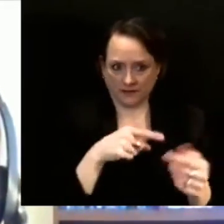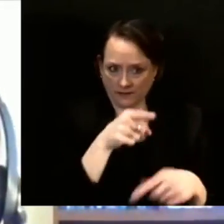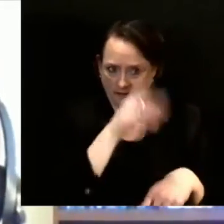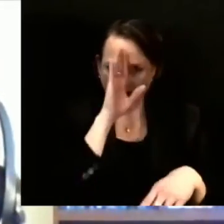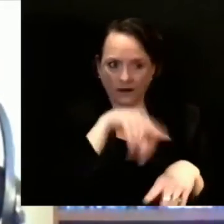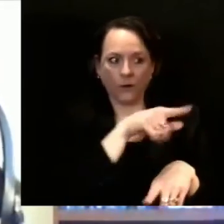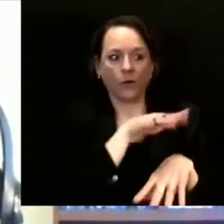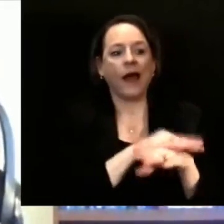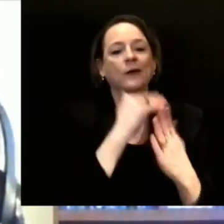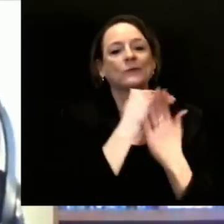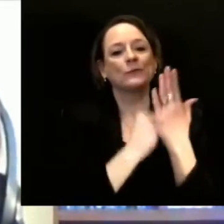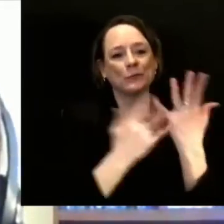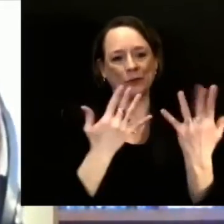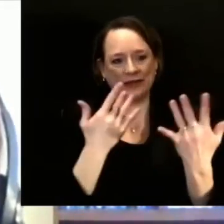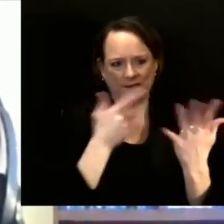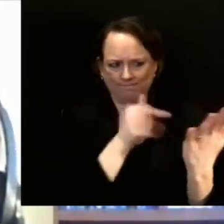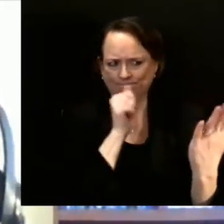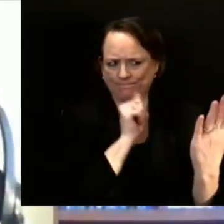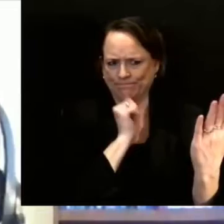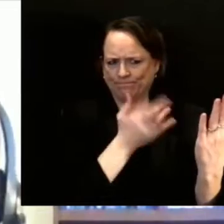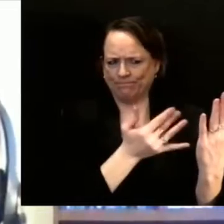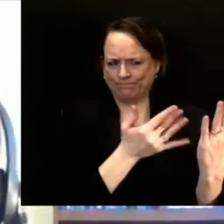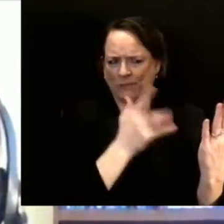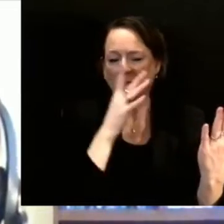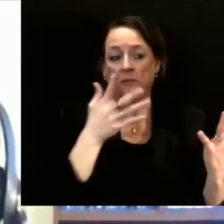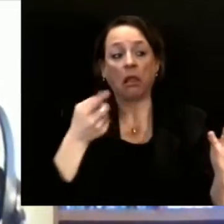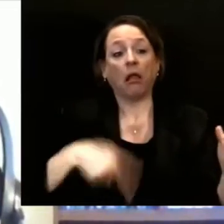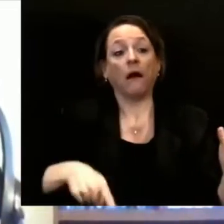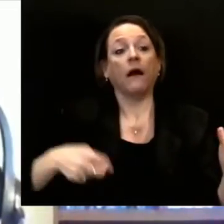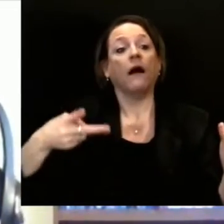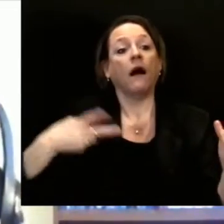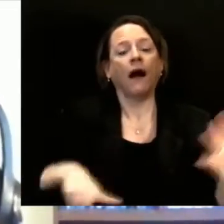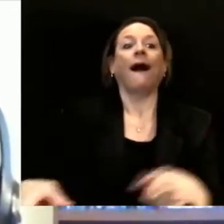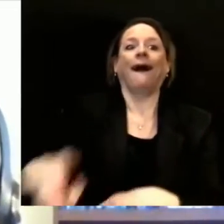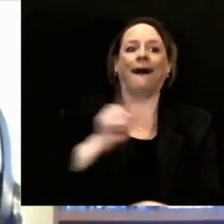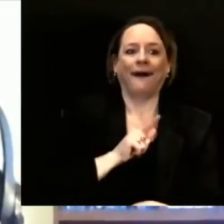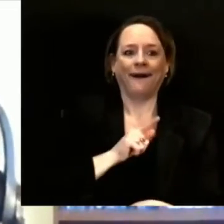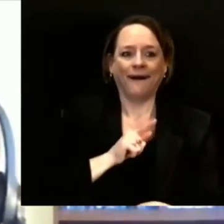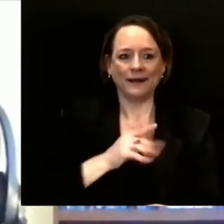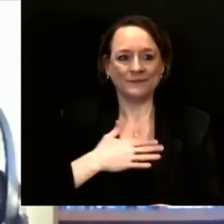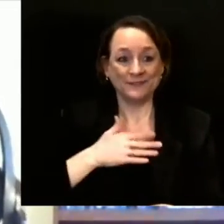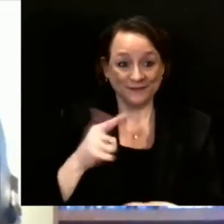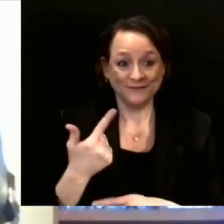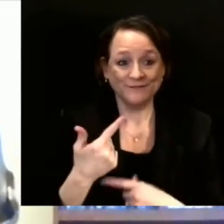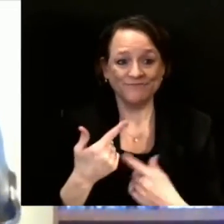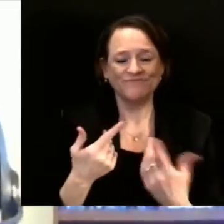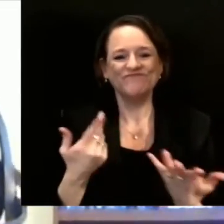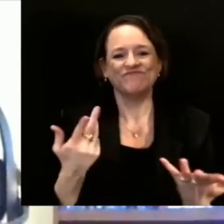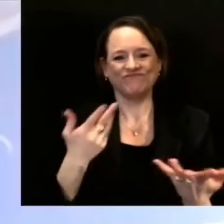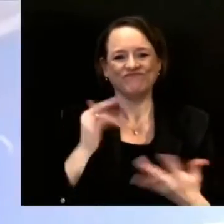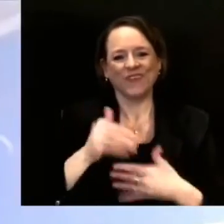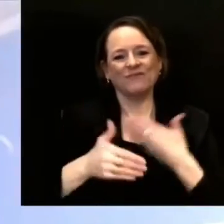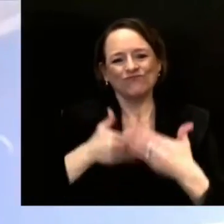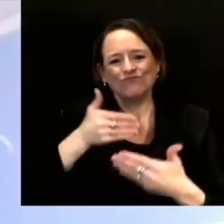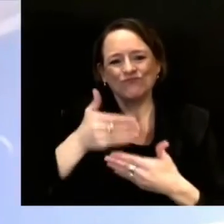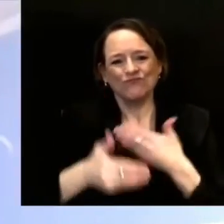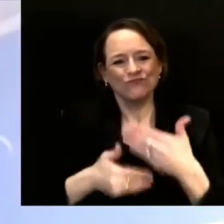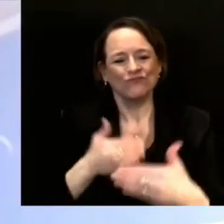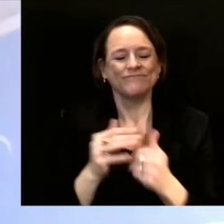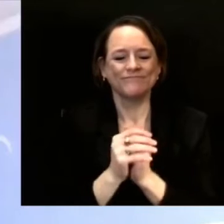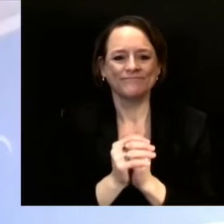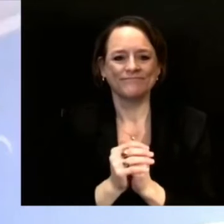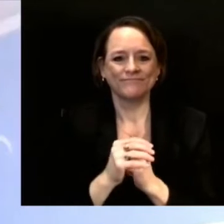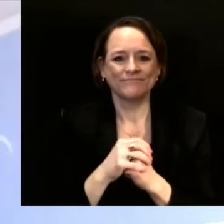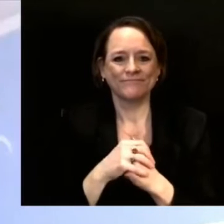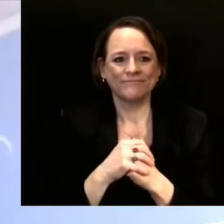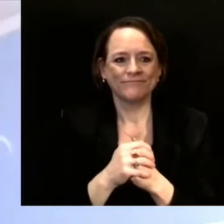even more. Dr. Schauer, would you like to talk about the impact of people who have had their second dose? Yeah, so I think it's a little